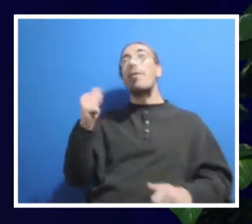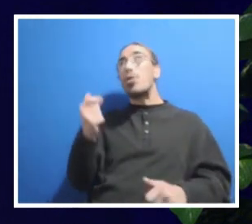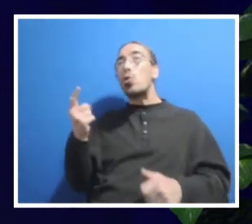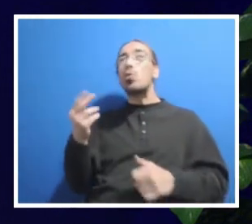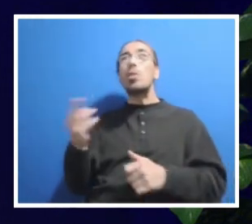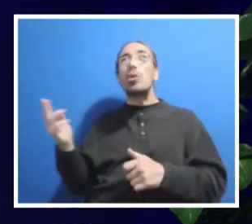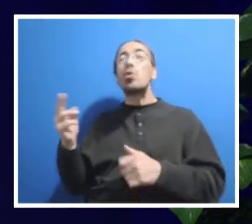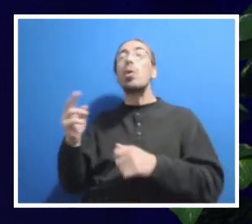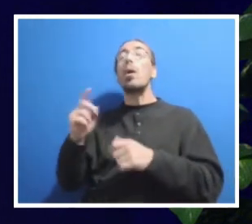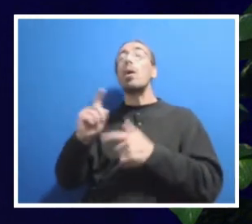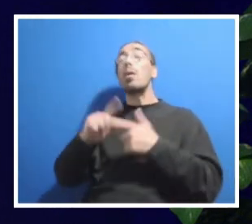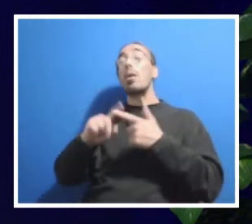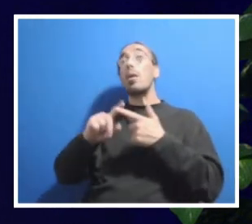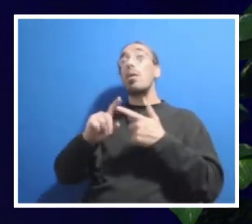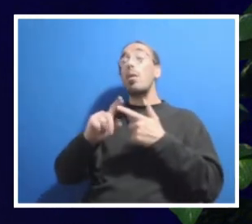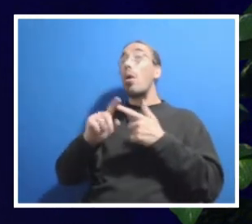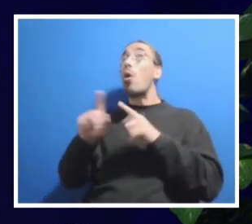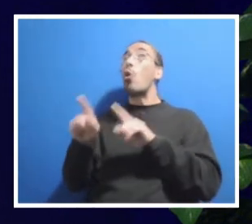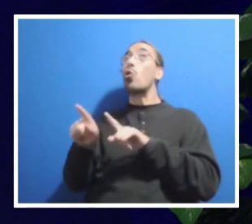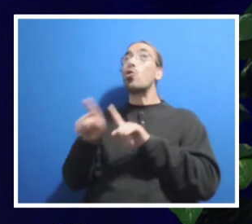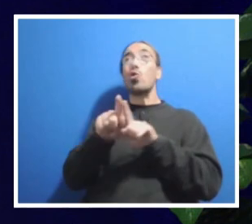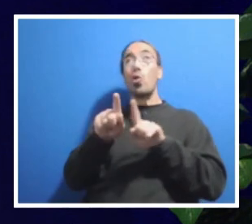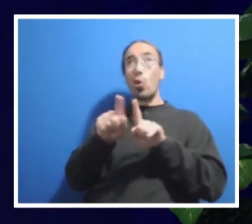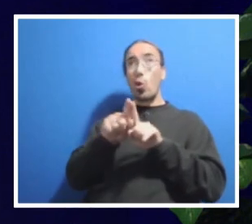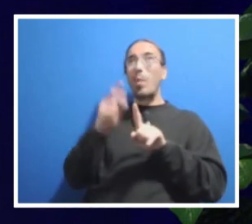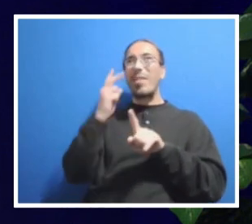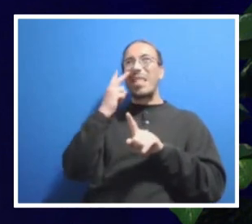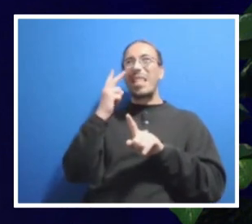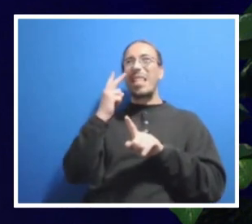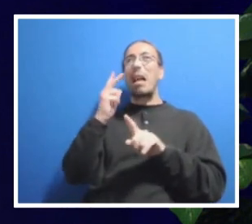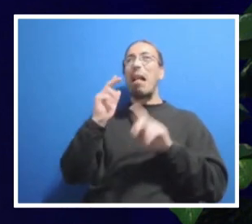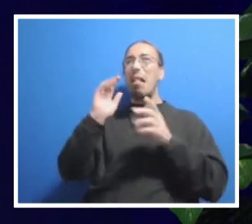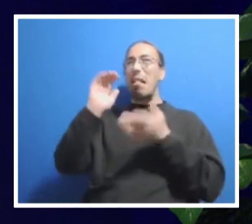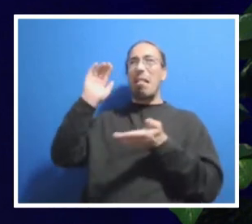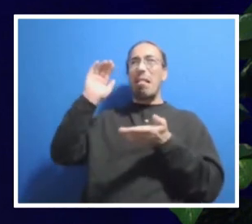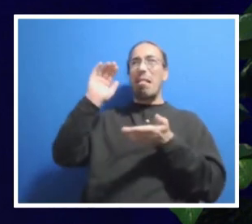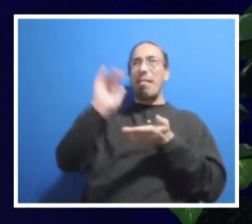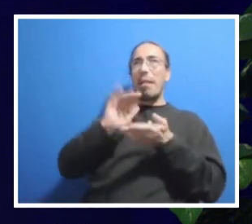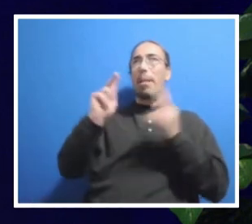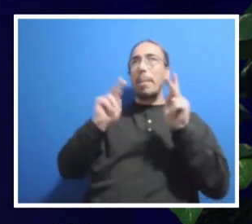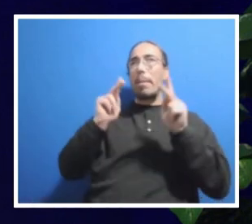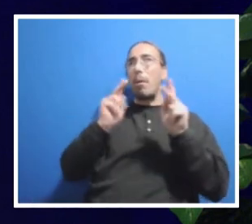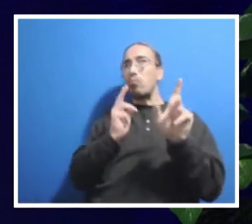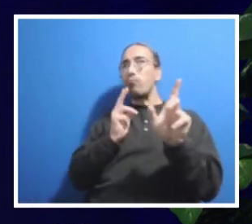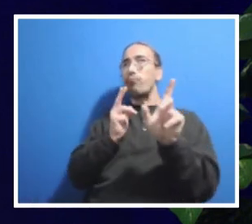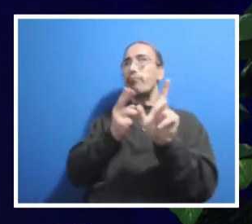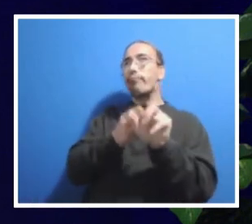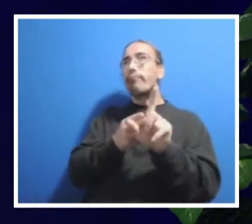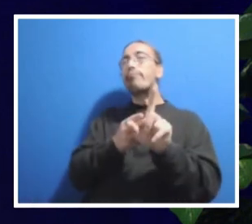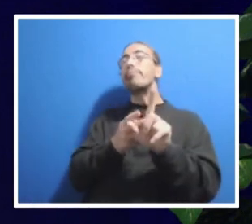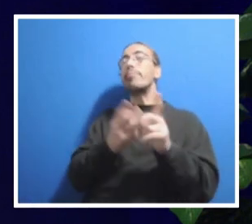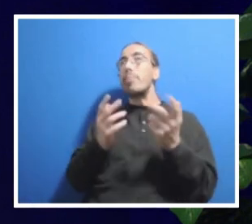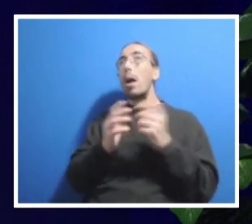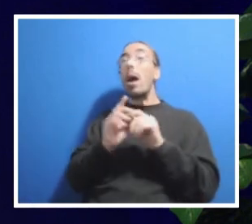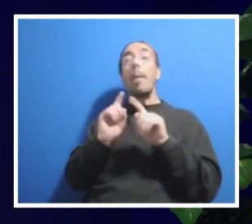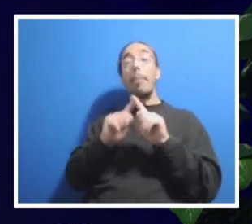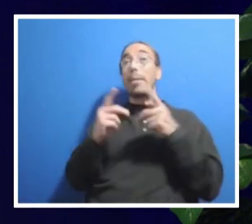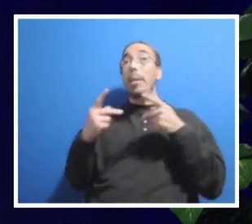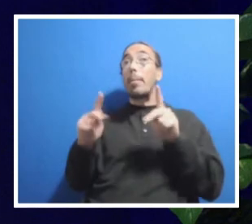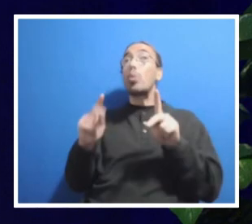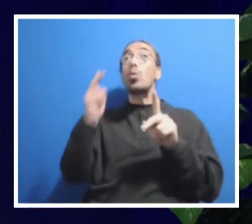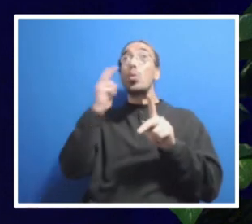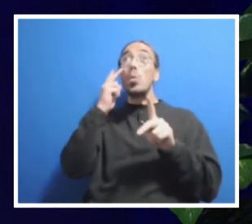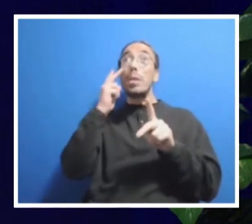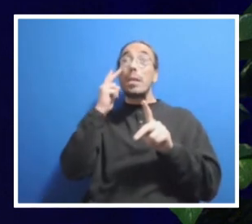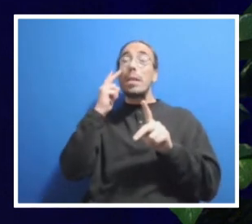as Nealey mentioned, a decline in enrollment over that time, particularly at our campuses. It gives us opportunity to see that enrollment increase as well.